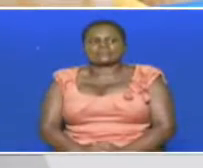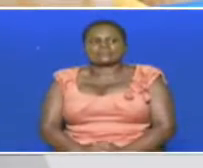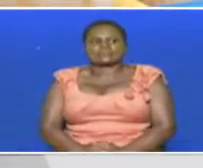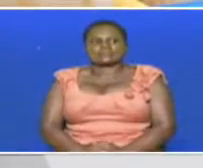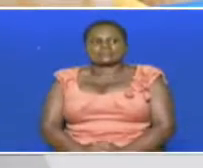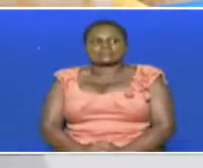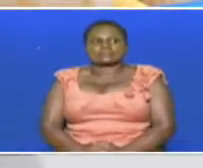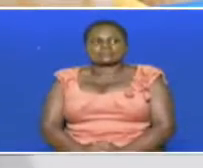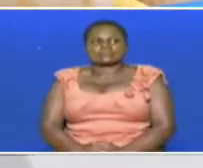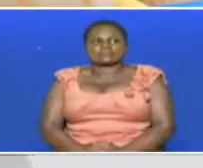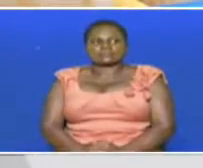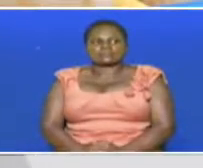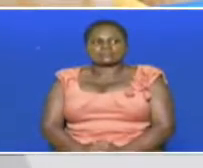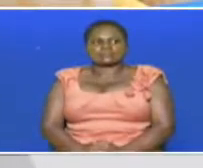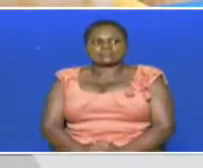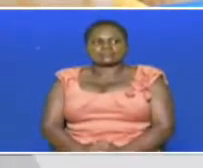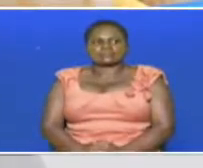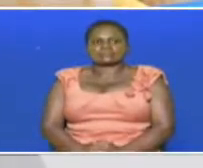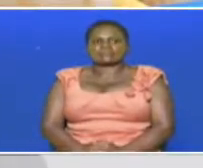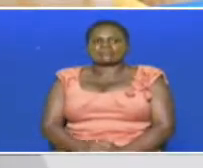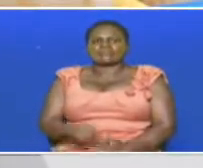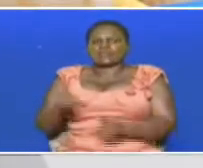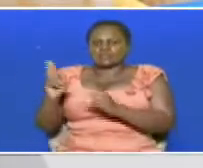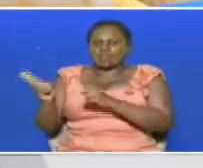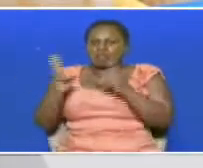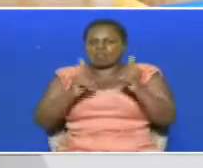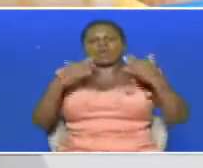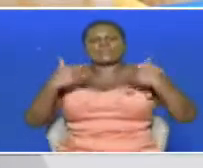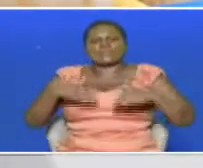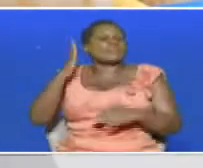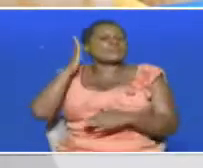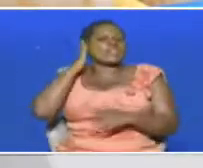Apart from them being deaf, they are human beings.